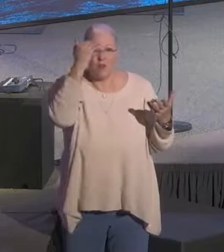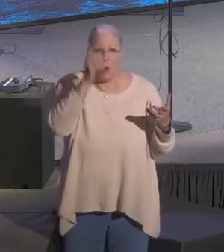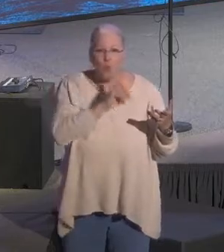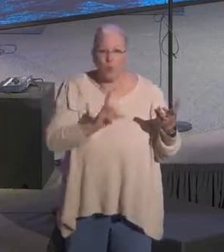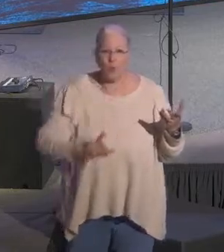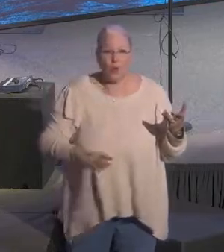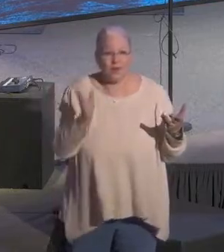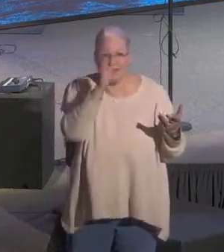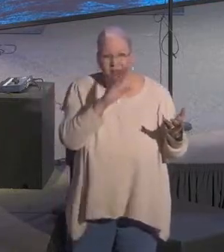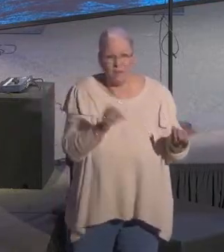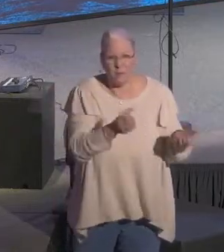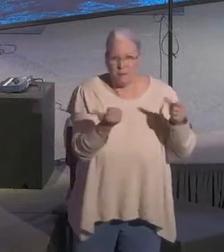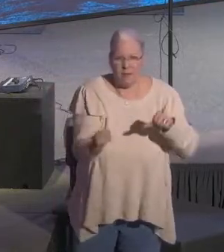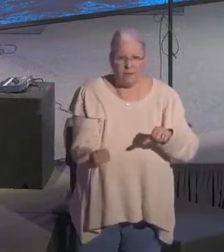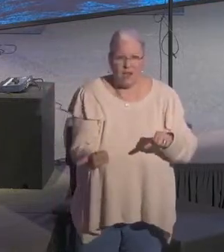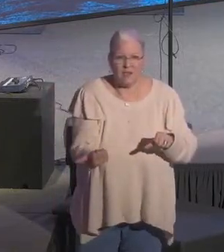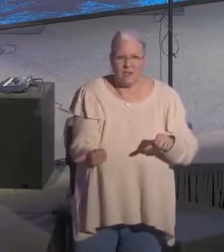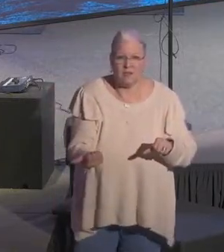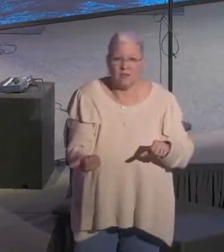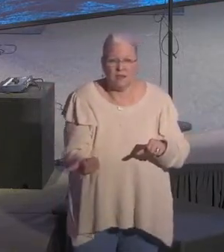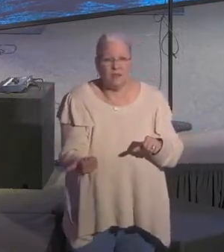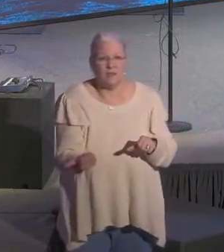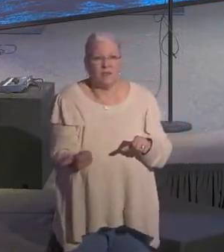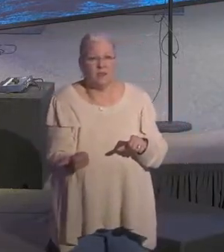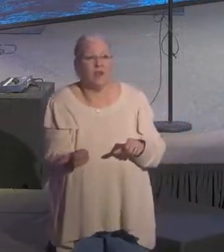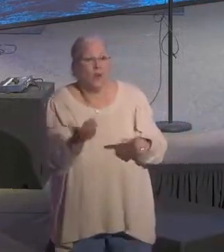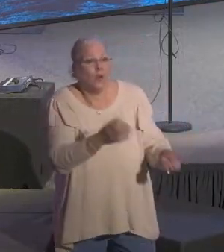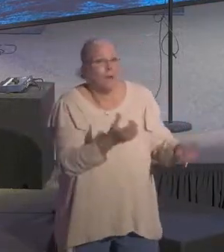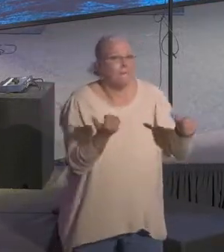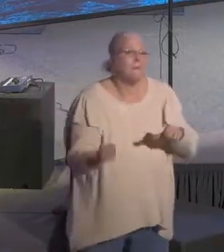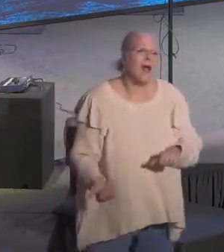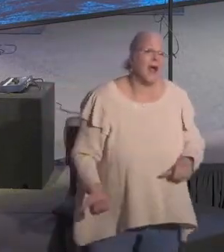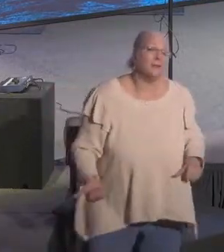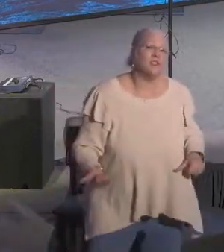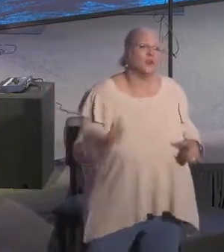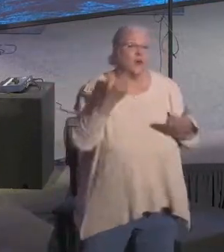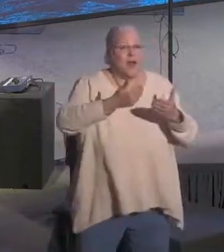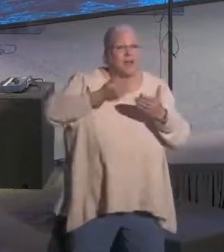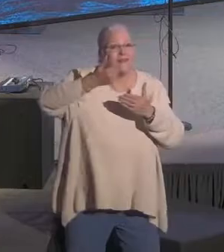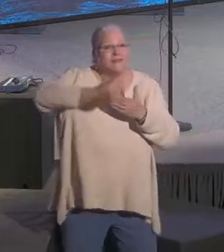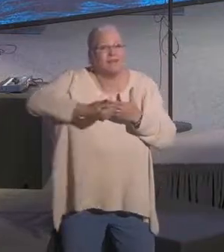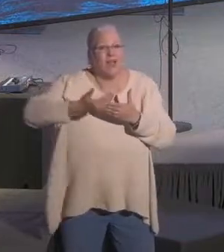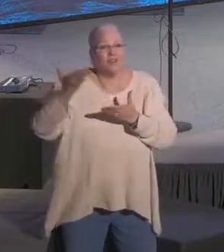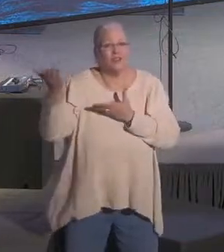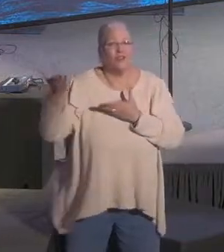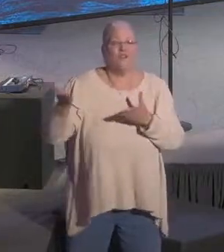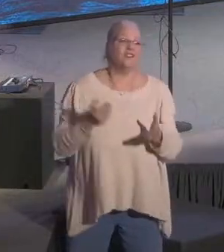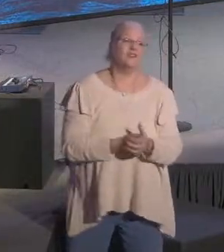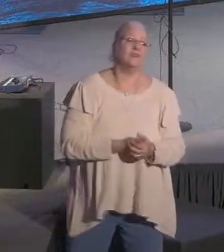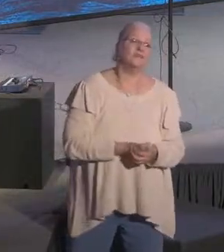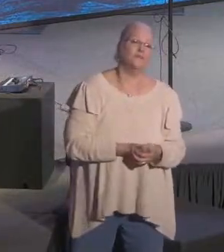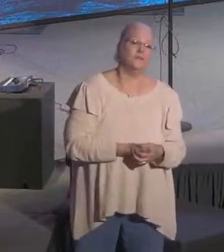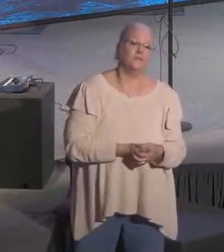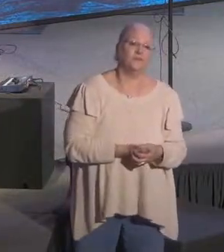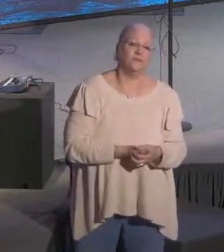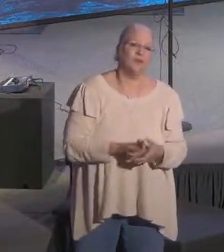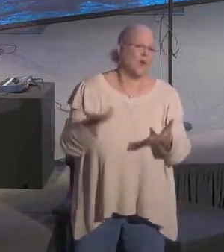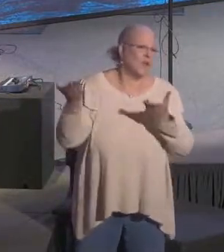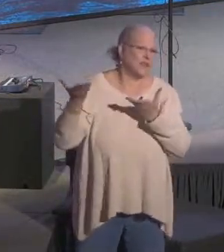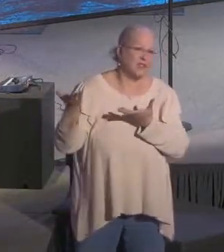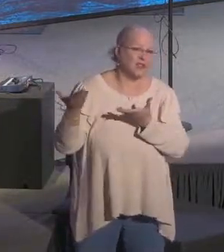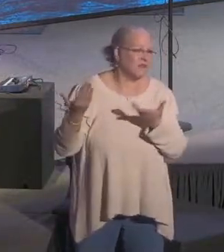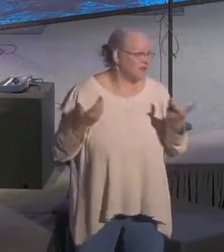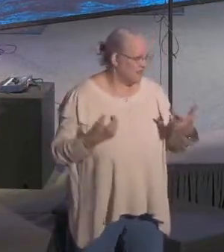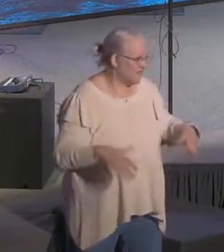We come to it, my friends, with humility. We come to it with fearlessness. You're the light bearers of Jesus.